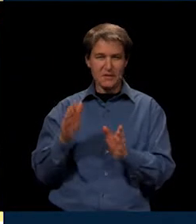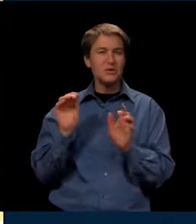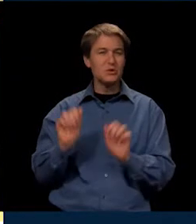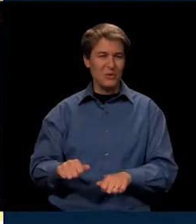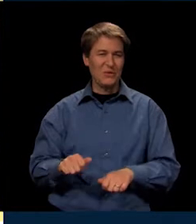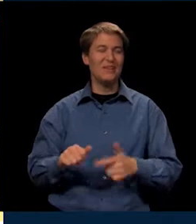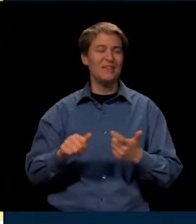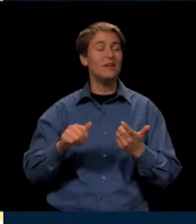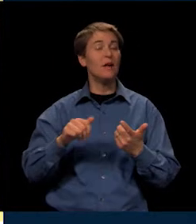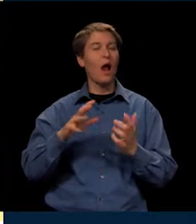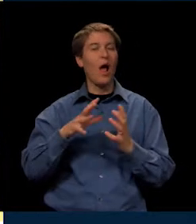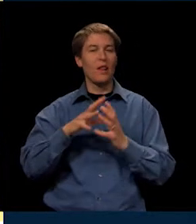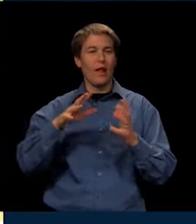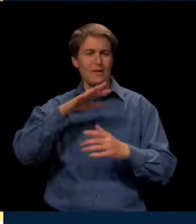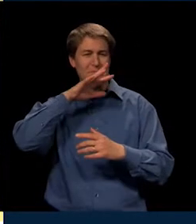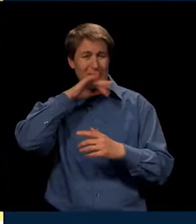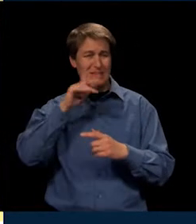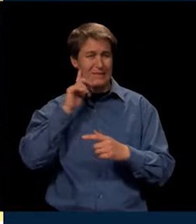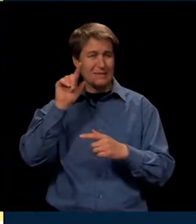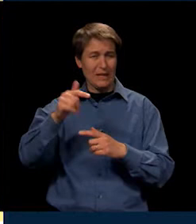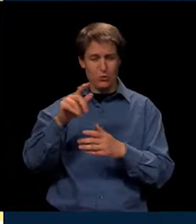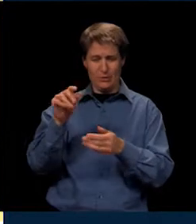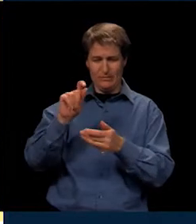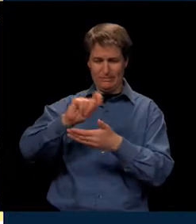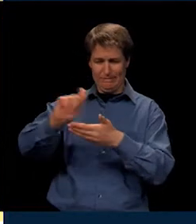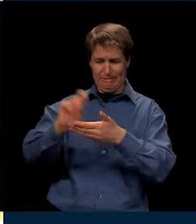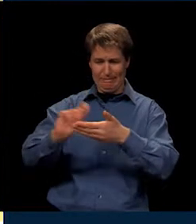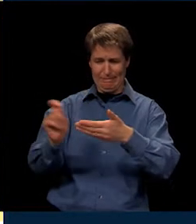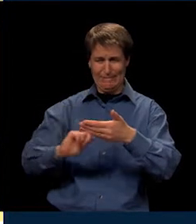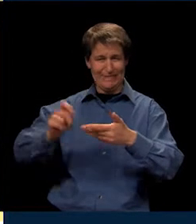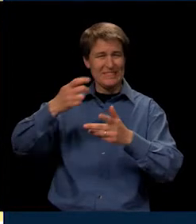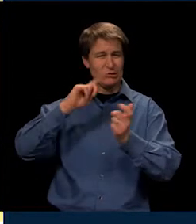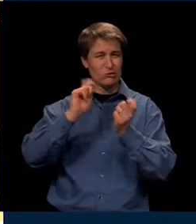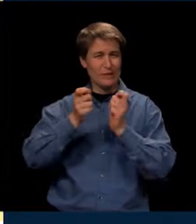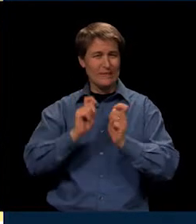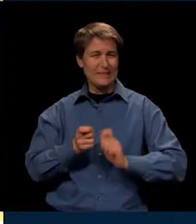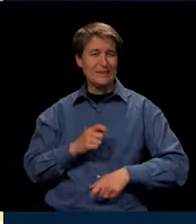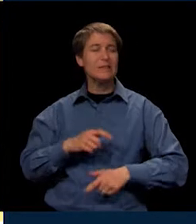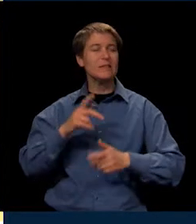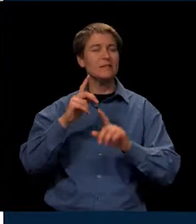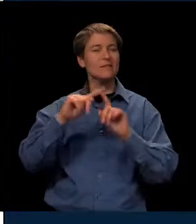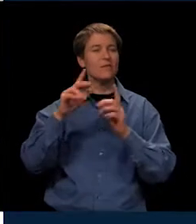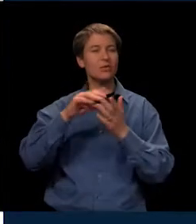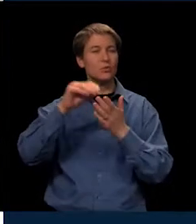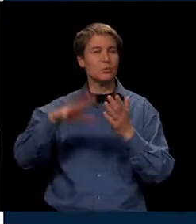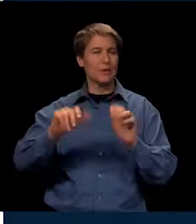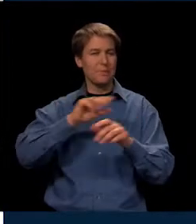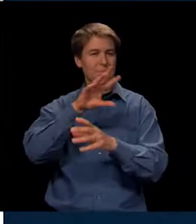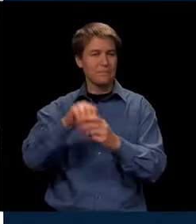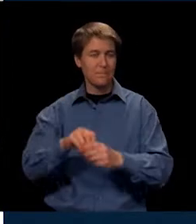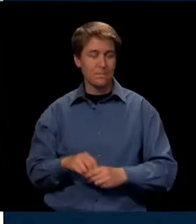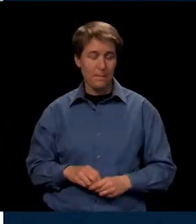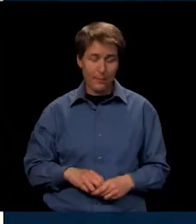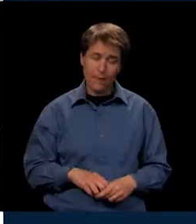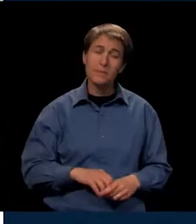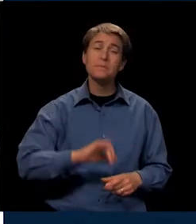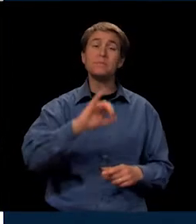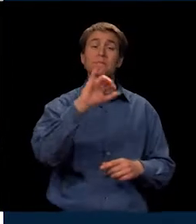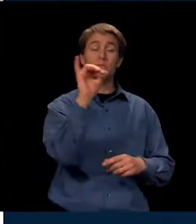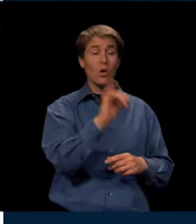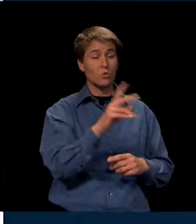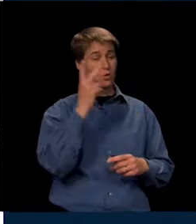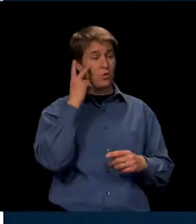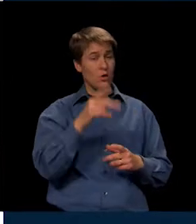again, a lot of messingness as we went through our different coursework that our students would participate in. We also looked at building and